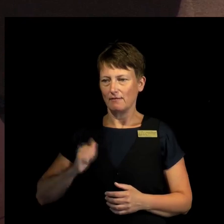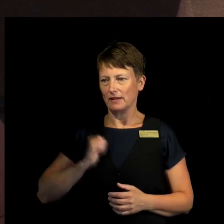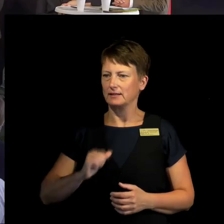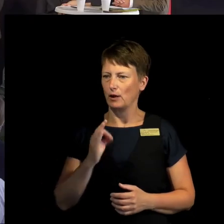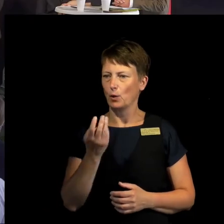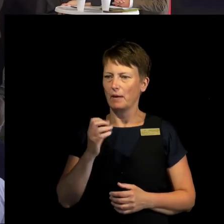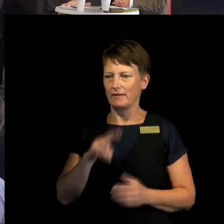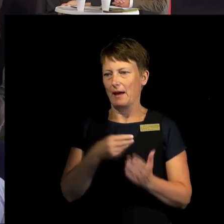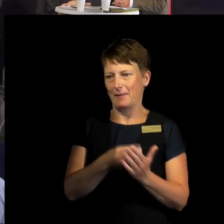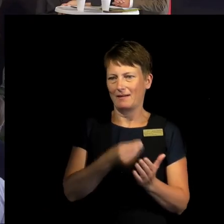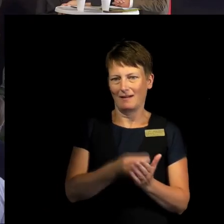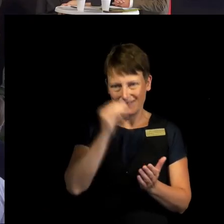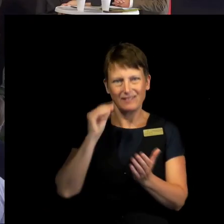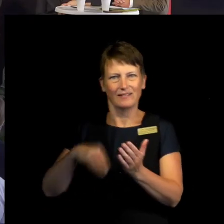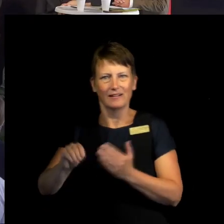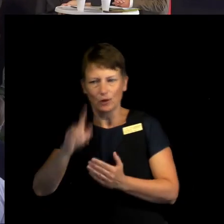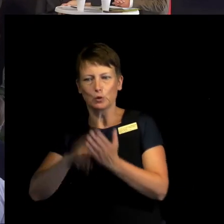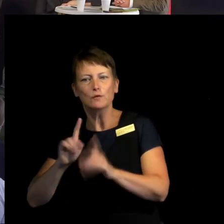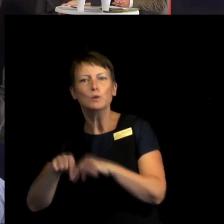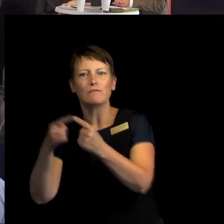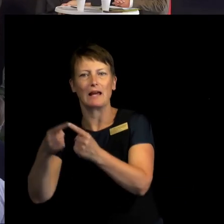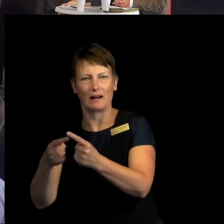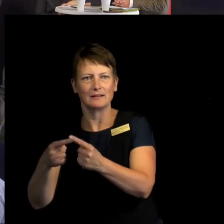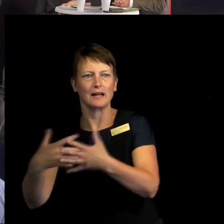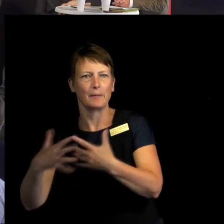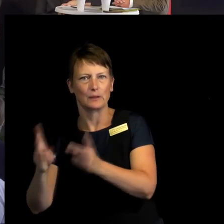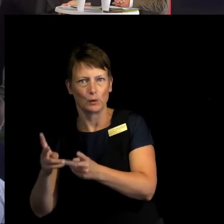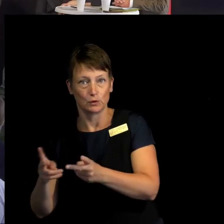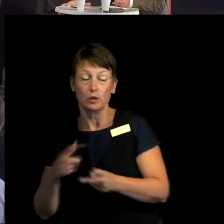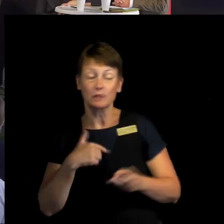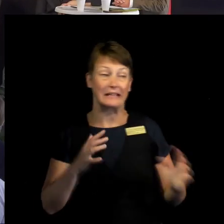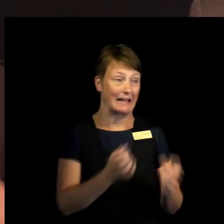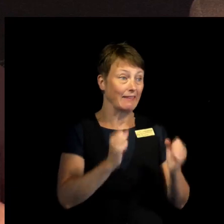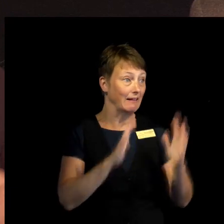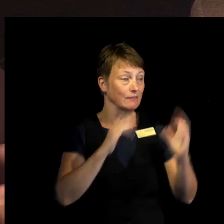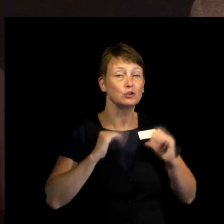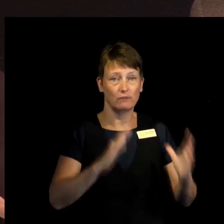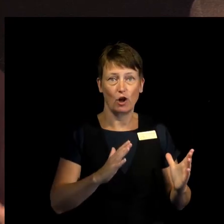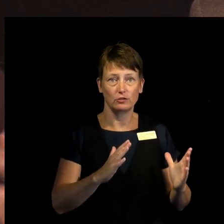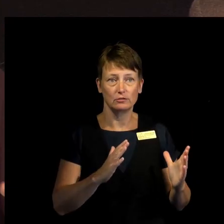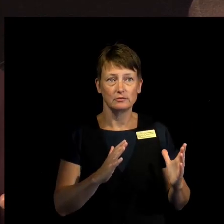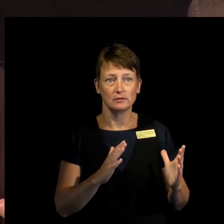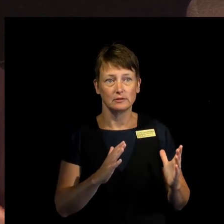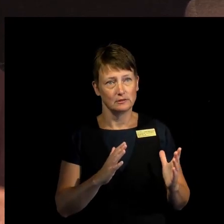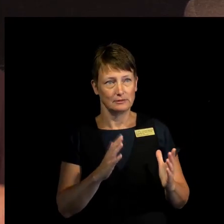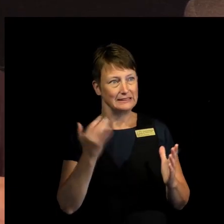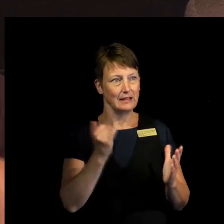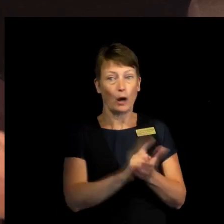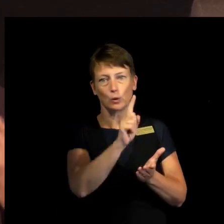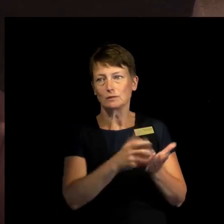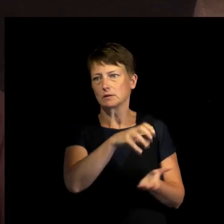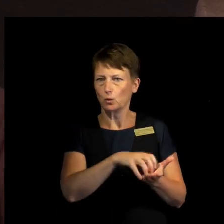So we don't really start a humanitarian... We do save lives, of course, in the sudden onset of a conflict.